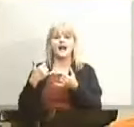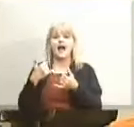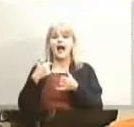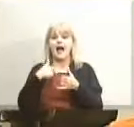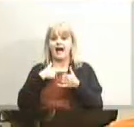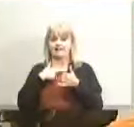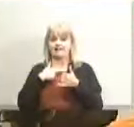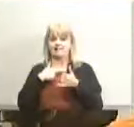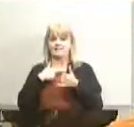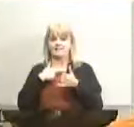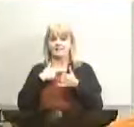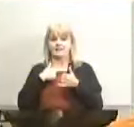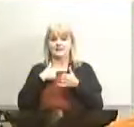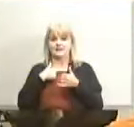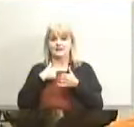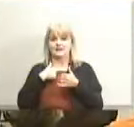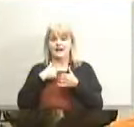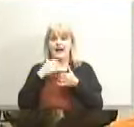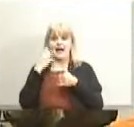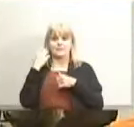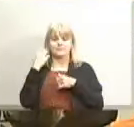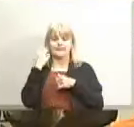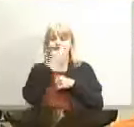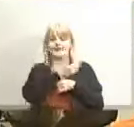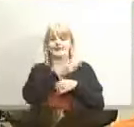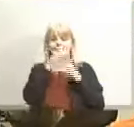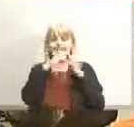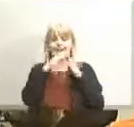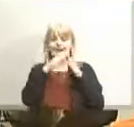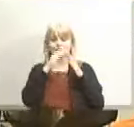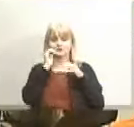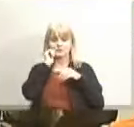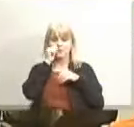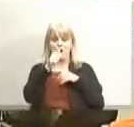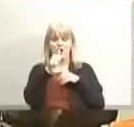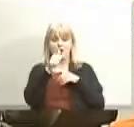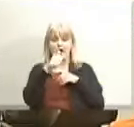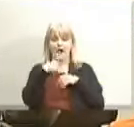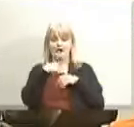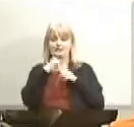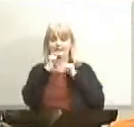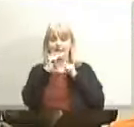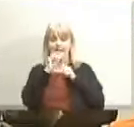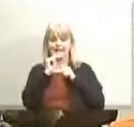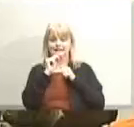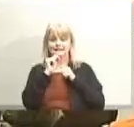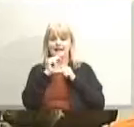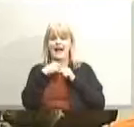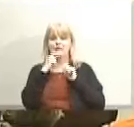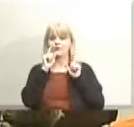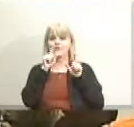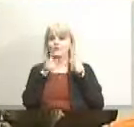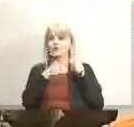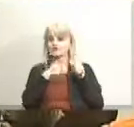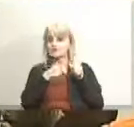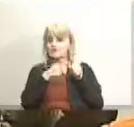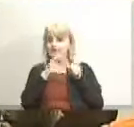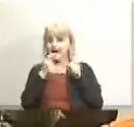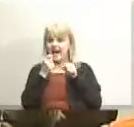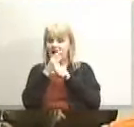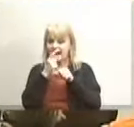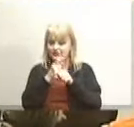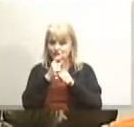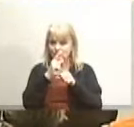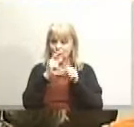denial that i'm actually leaving town tomorrow but i'm going to uh it's the first annual convening we'll see if there's a second